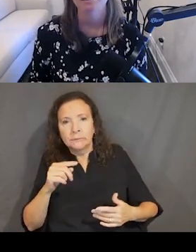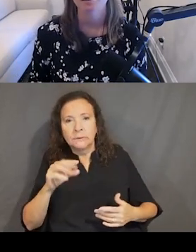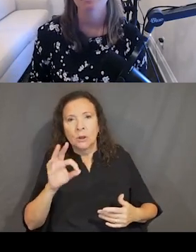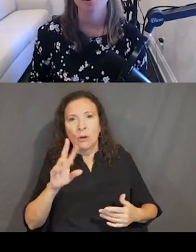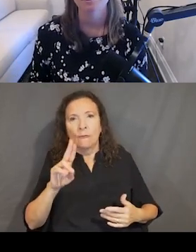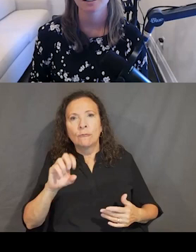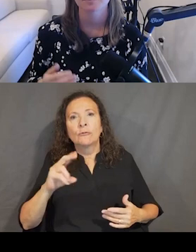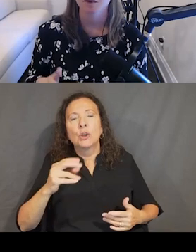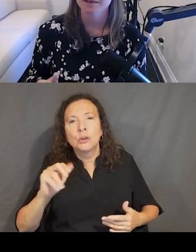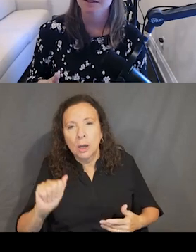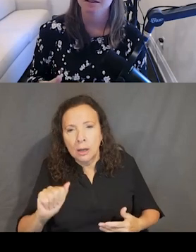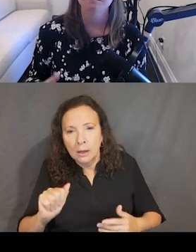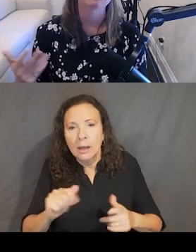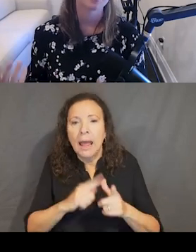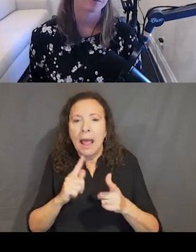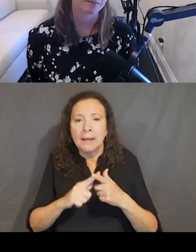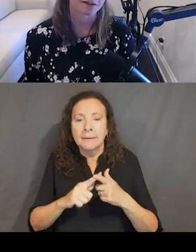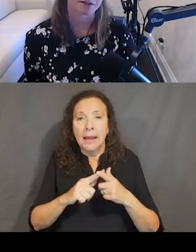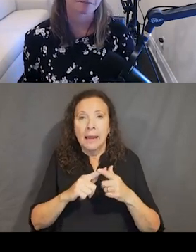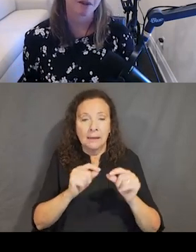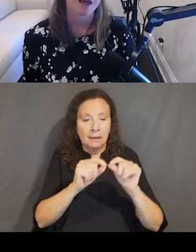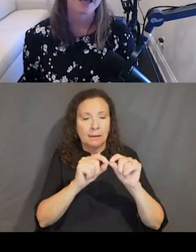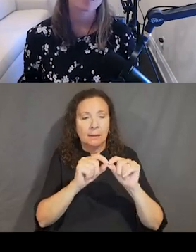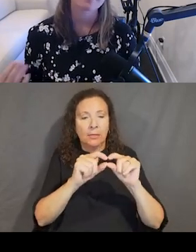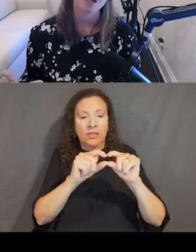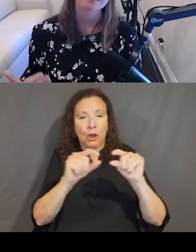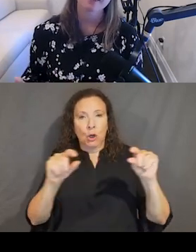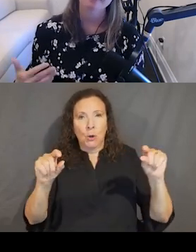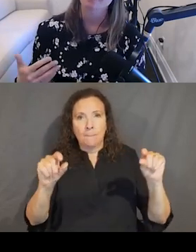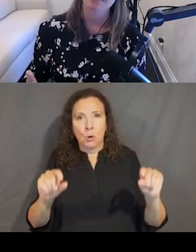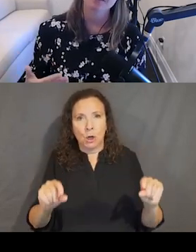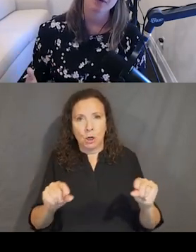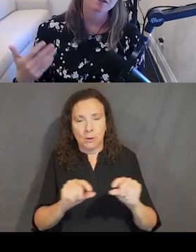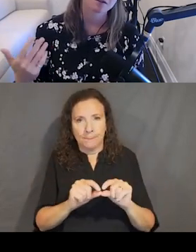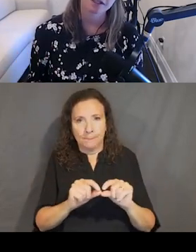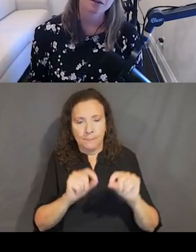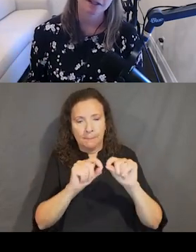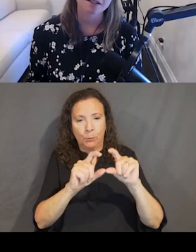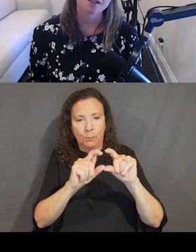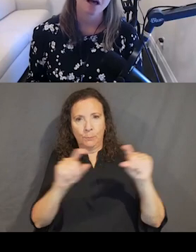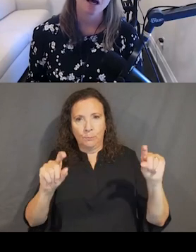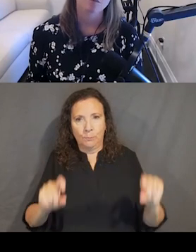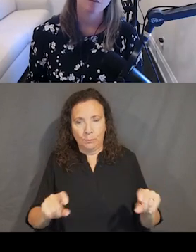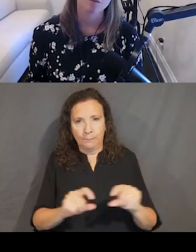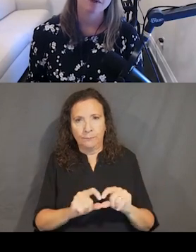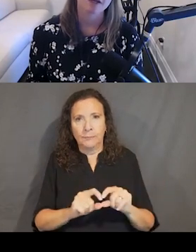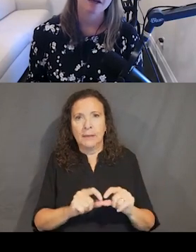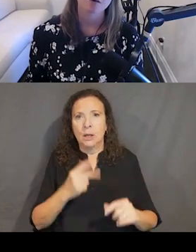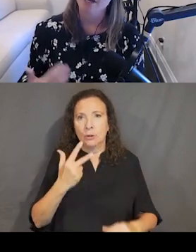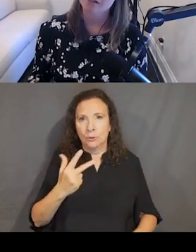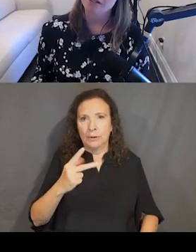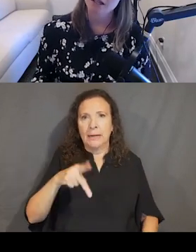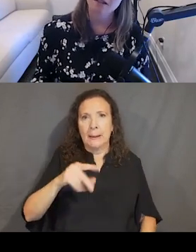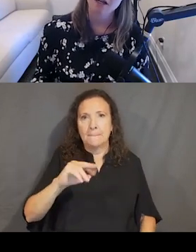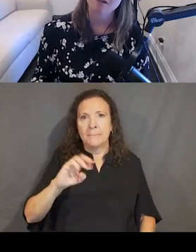increased the border size from one pixel to three pixel. And we've kept that three pixel increase in